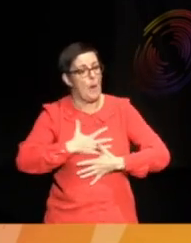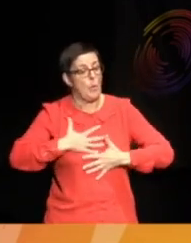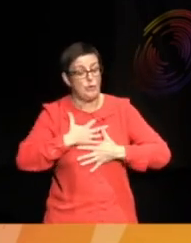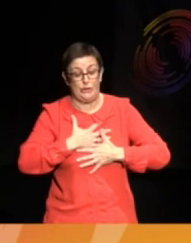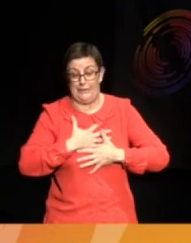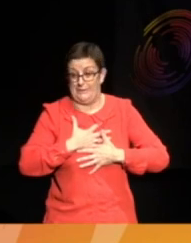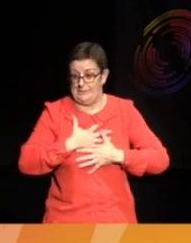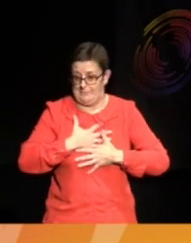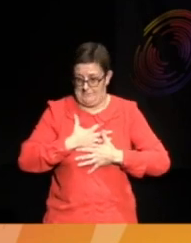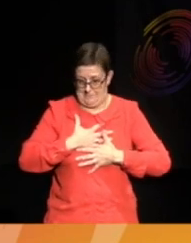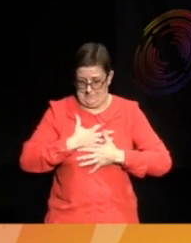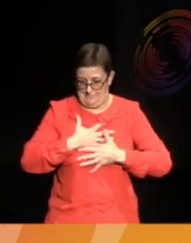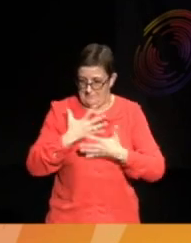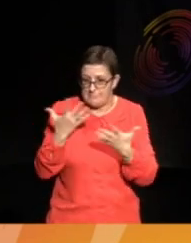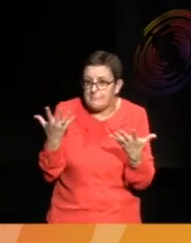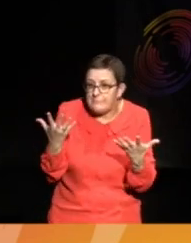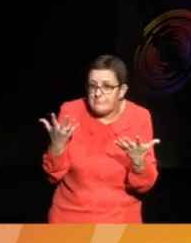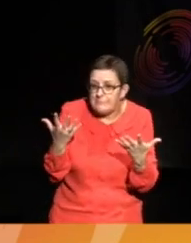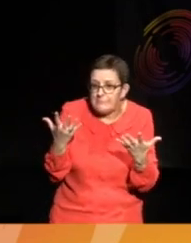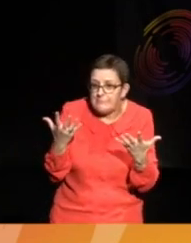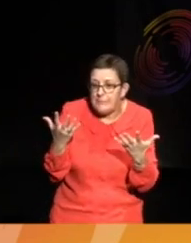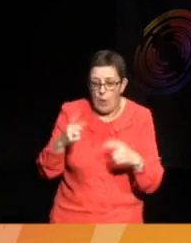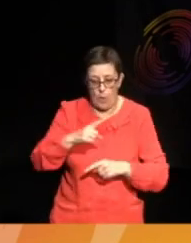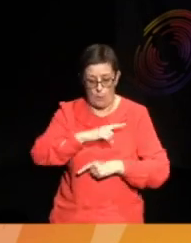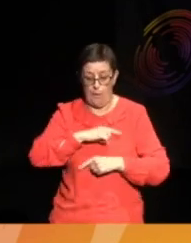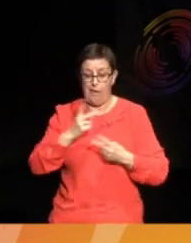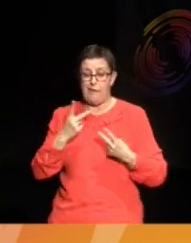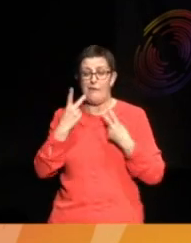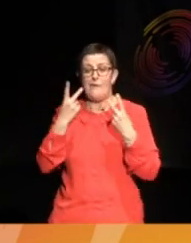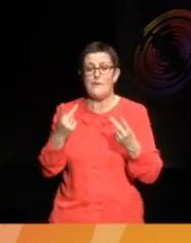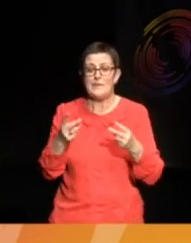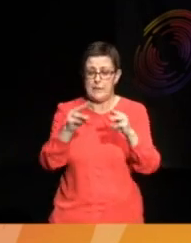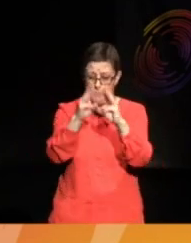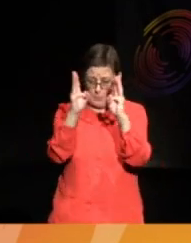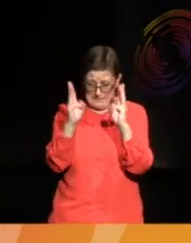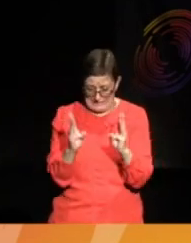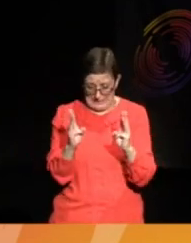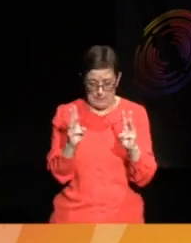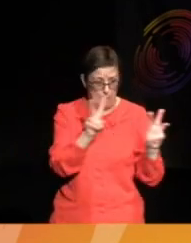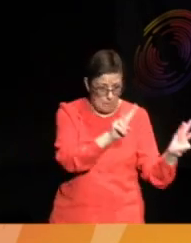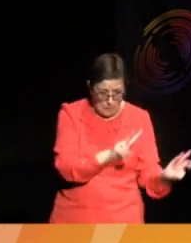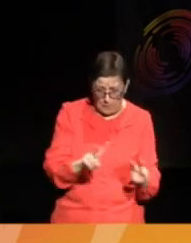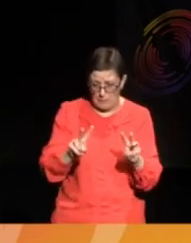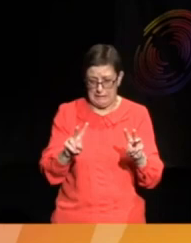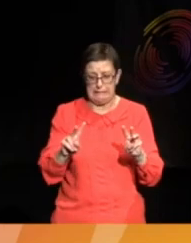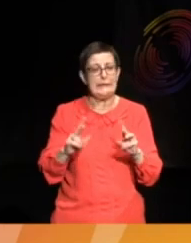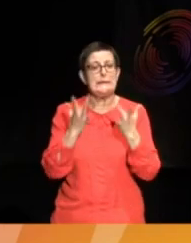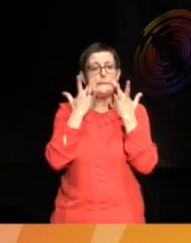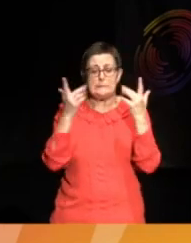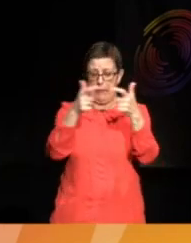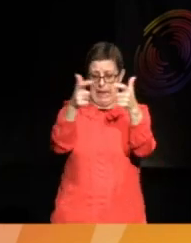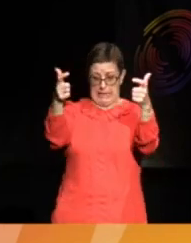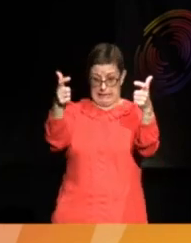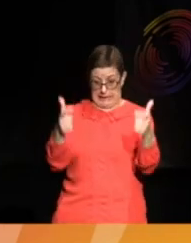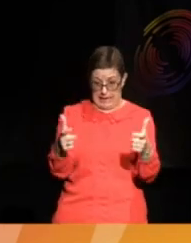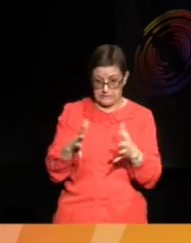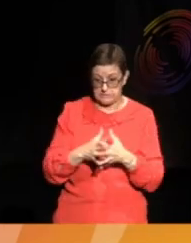Just the, you know, absence in a kind of, you know, vitrine, a kind of display case, it's really fascinating to me.